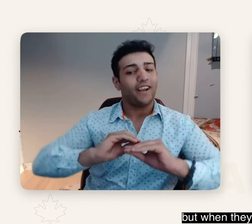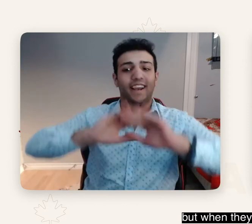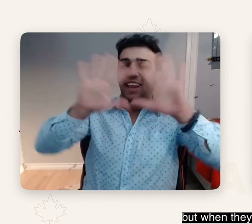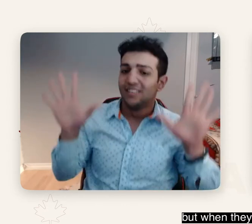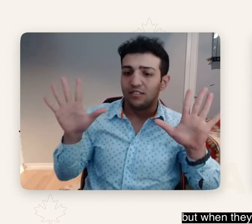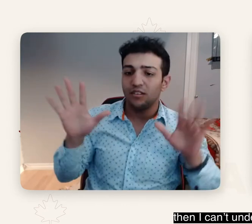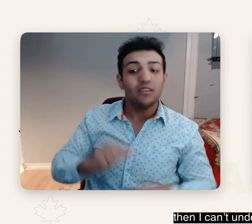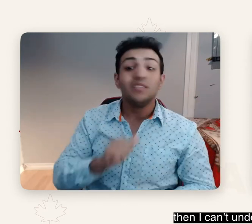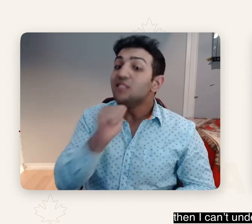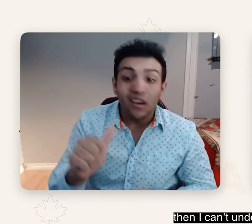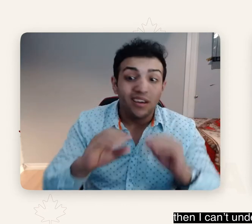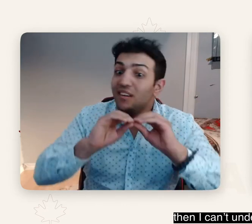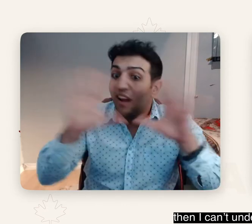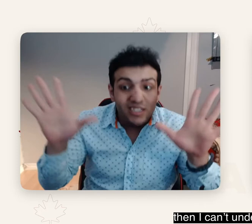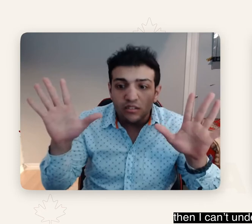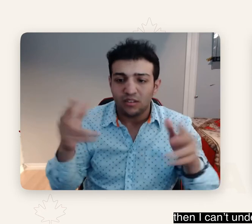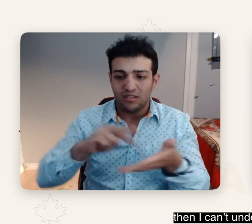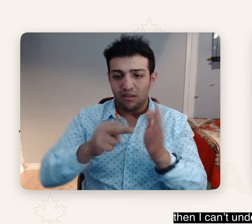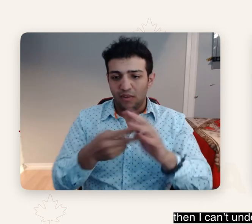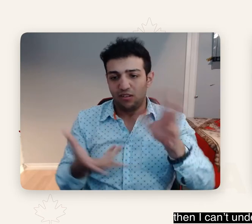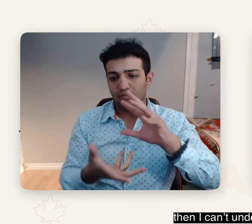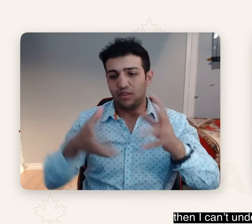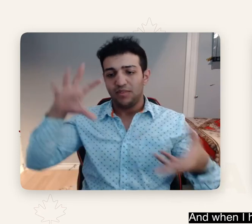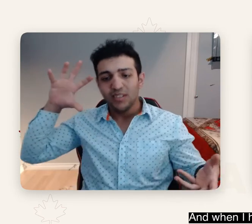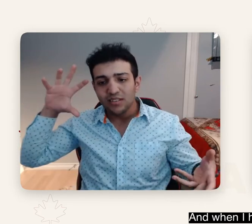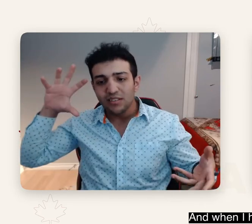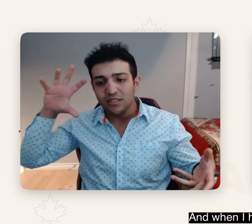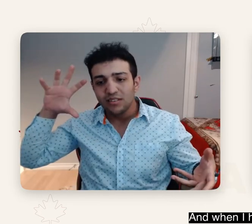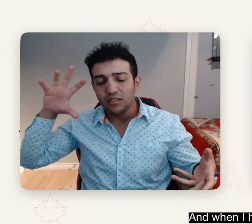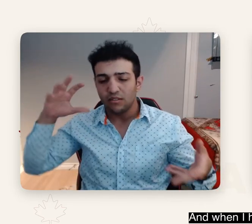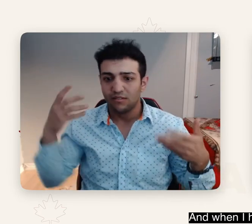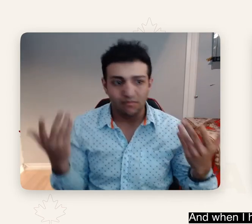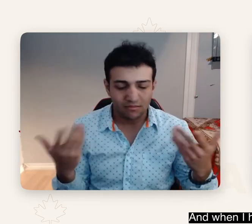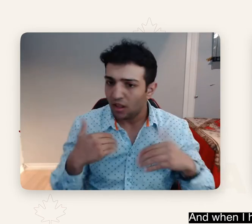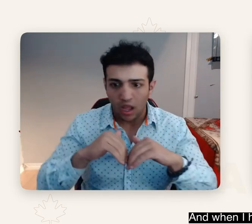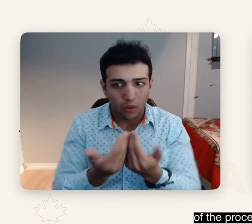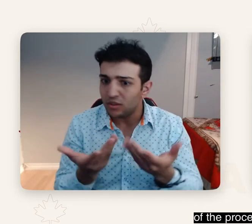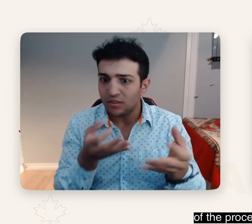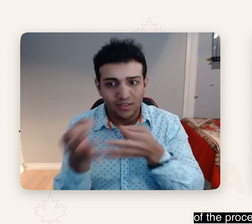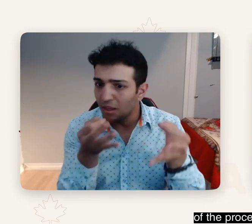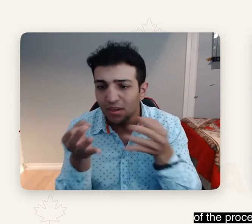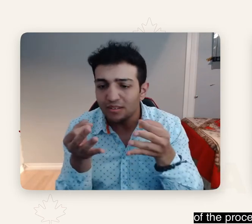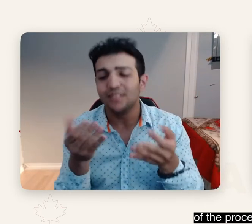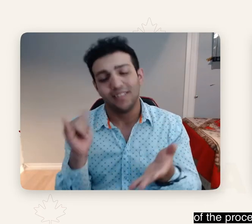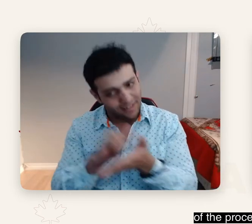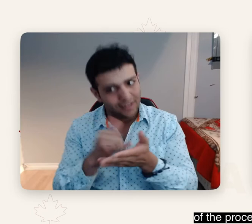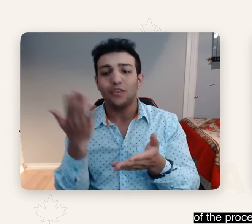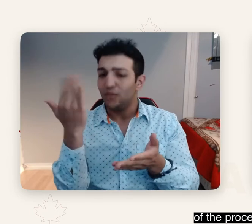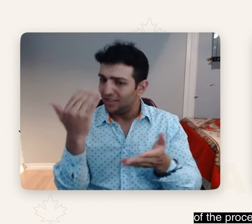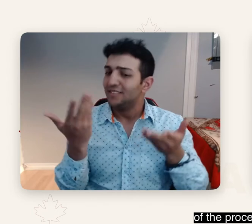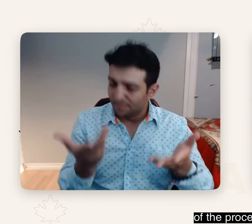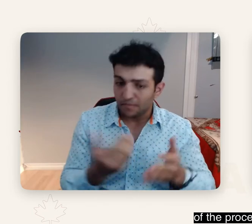what's going on, then I can't understand what's going on. And when I have a muffled understanding of the process, I